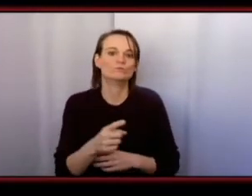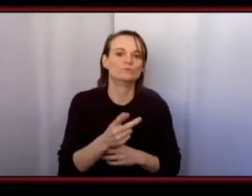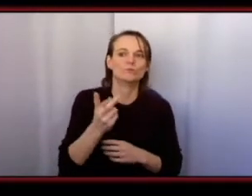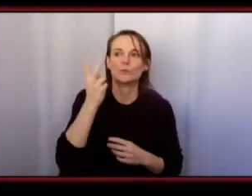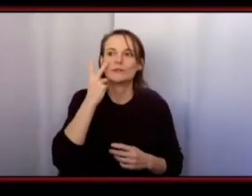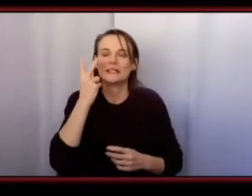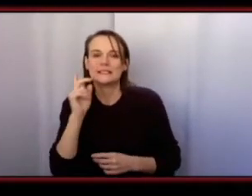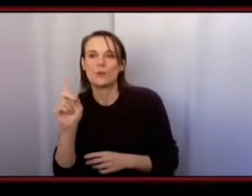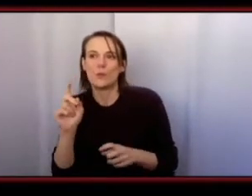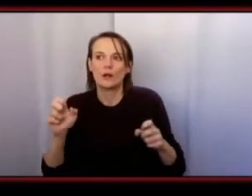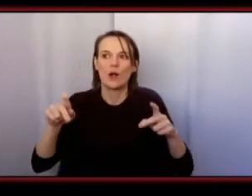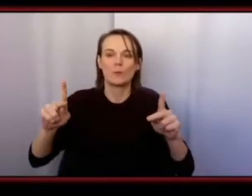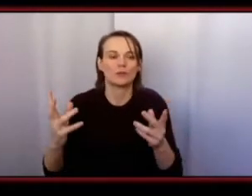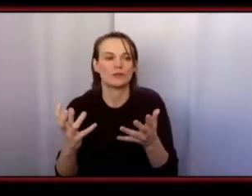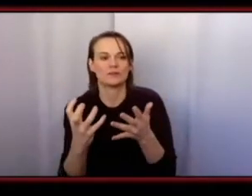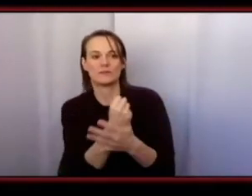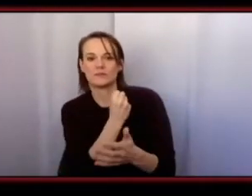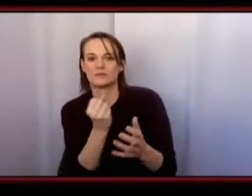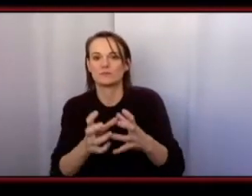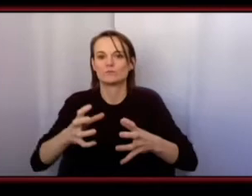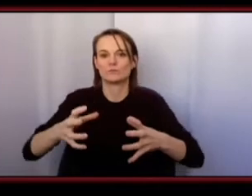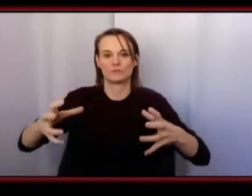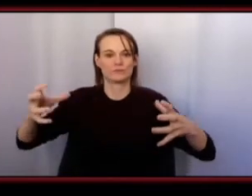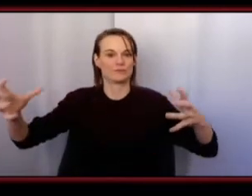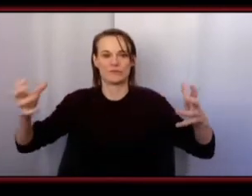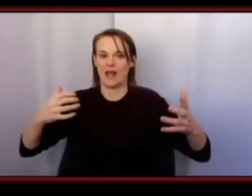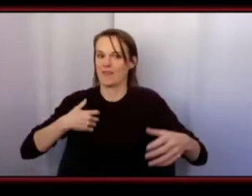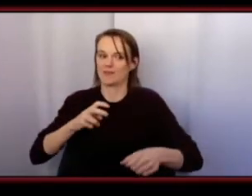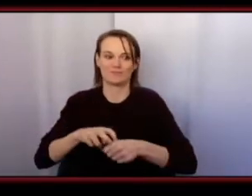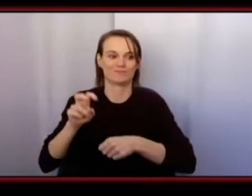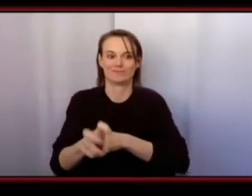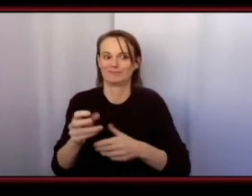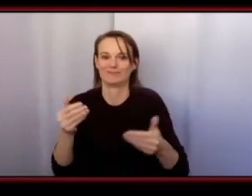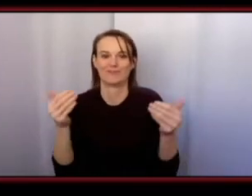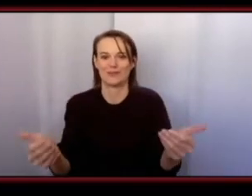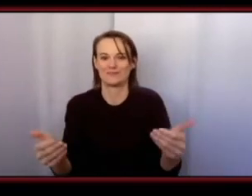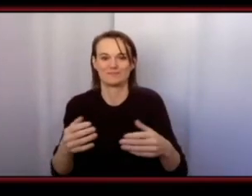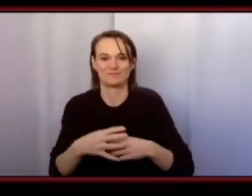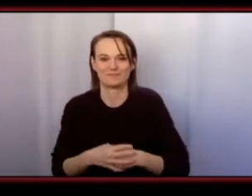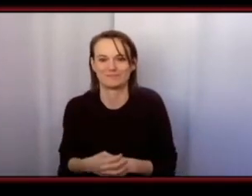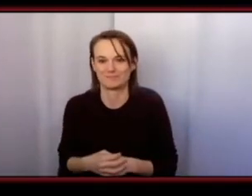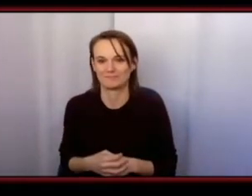opportunities game uh my way i'm just jumping on board with that so